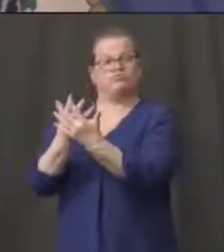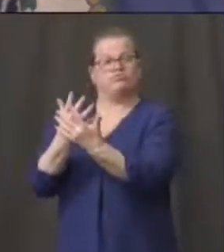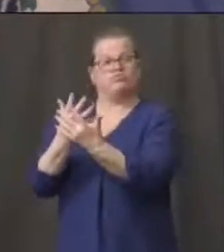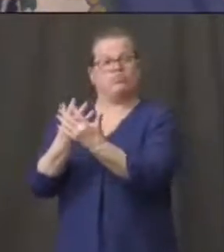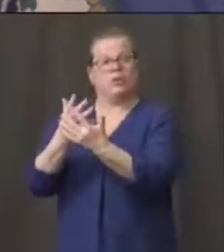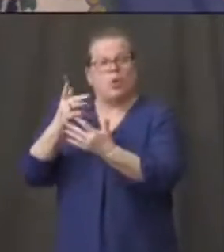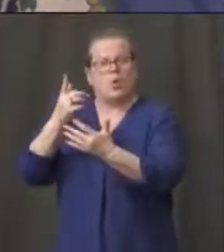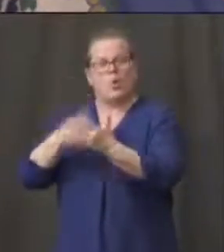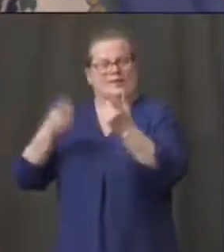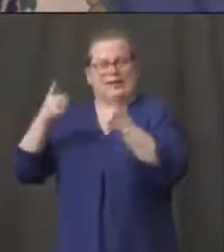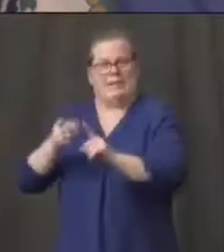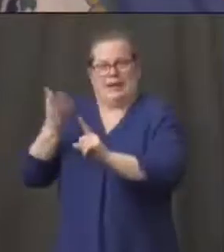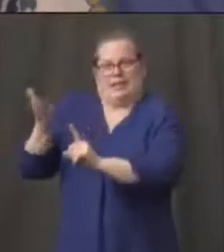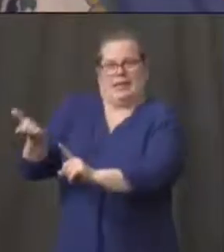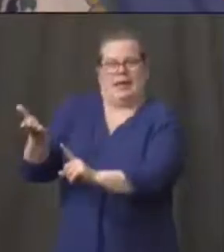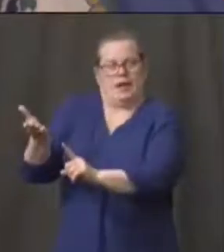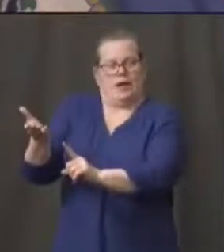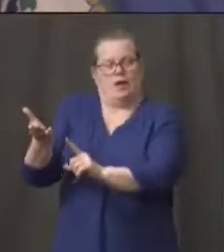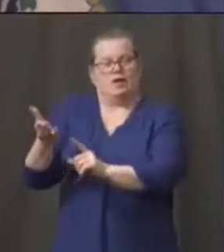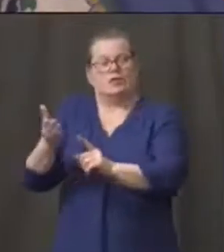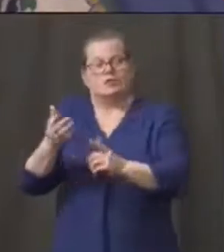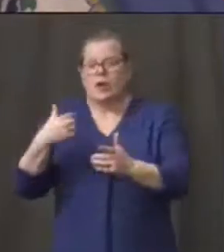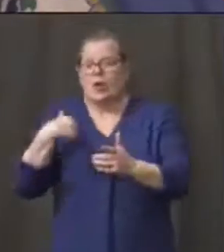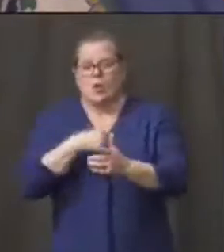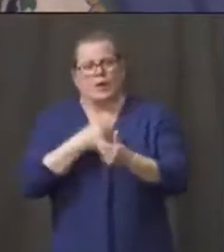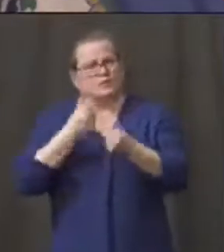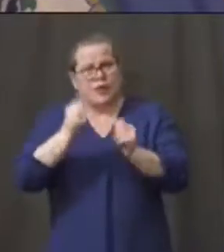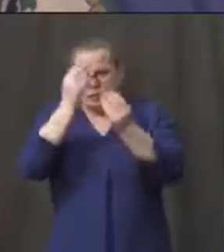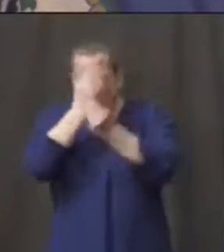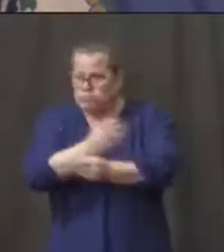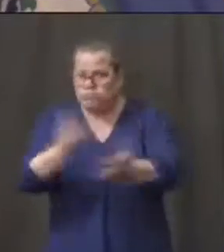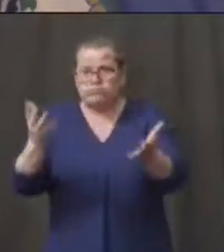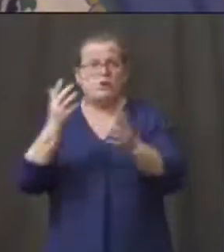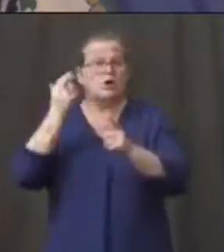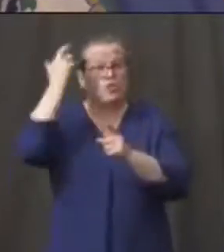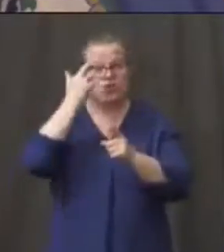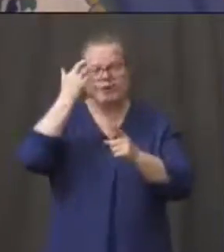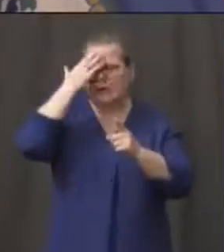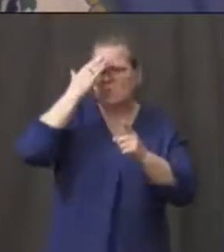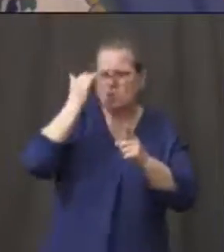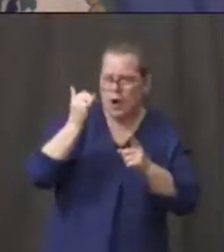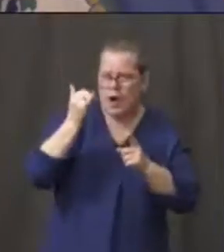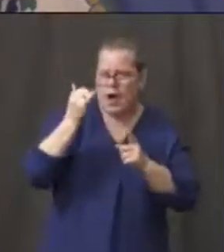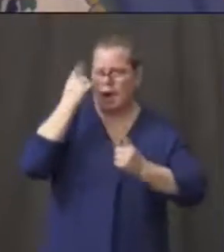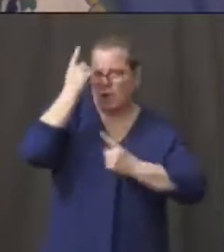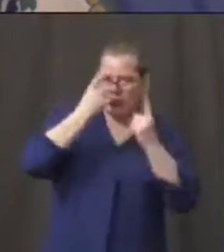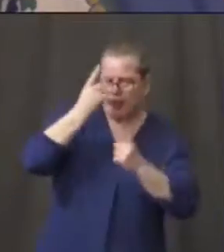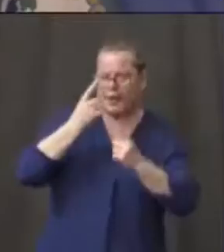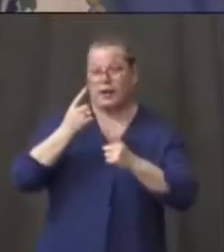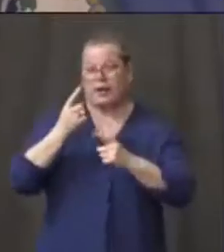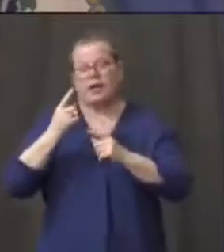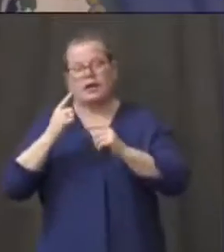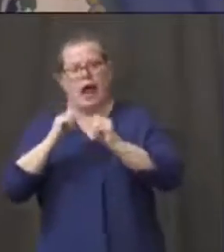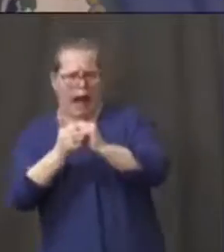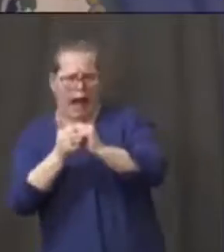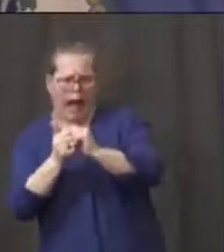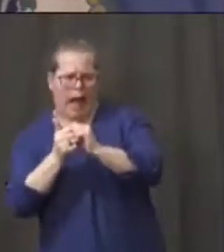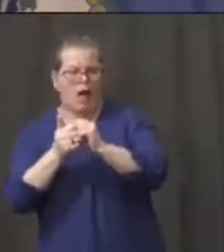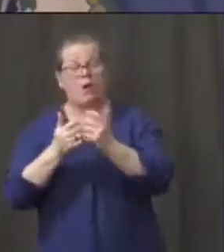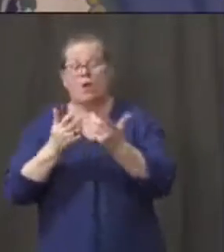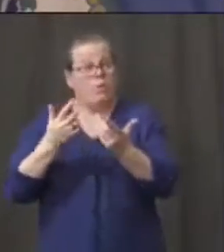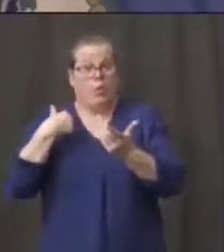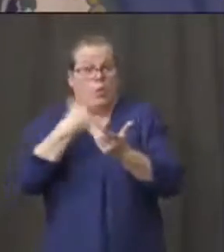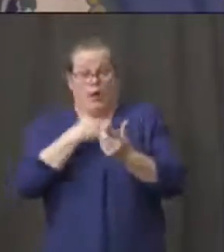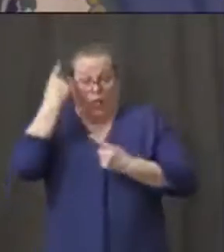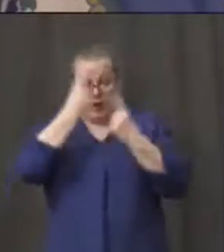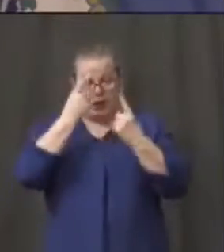we can to give you an idea of how we're thinking about this, why we're thinking about this. And there's no question it'll get probably a little